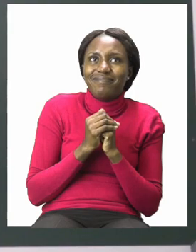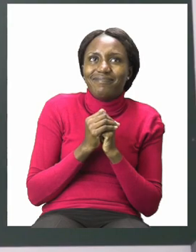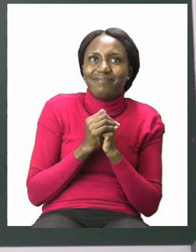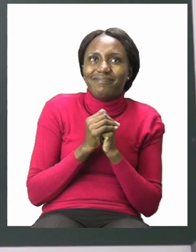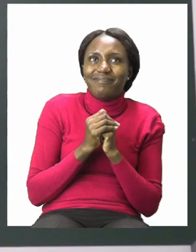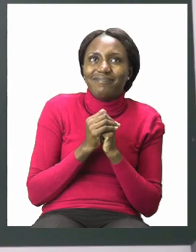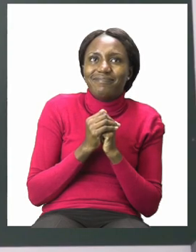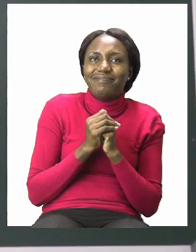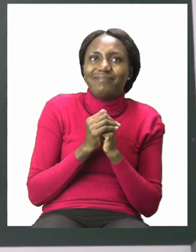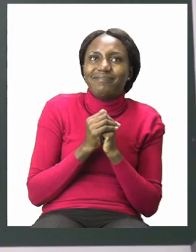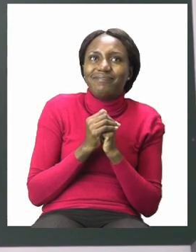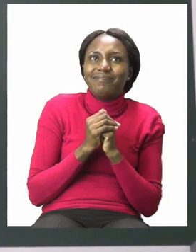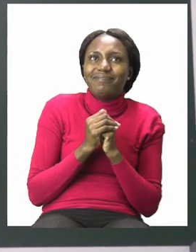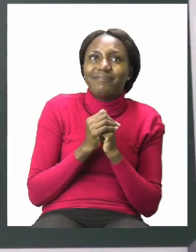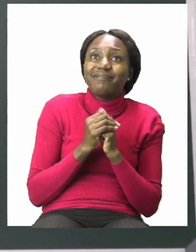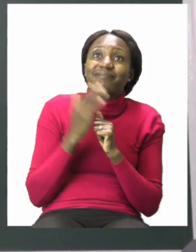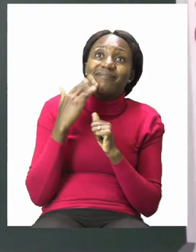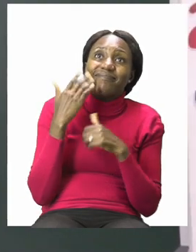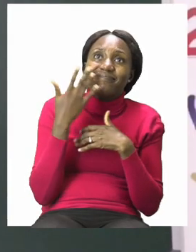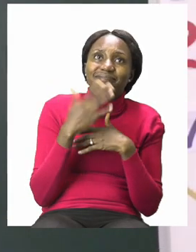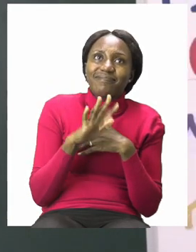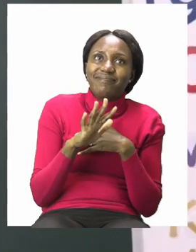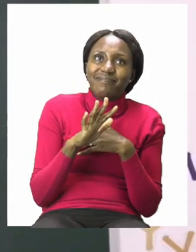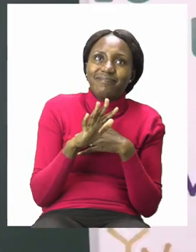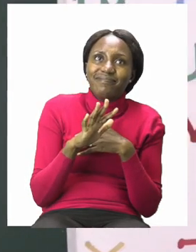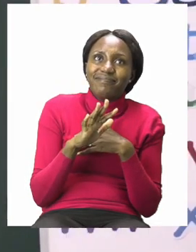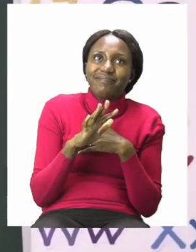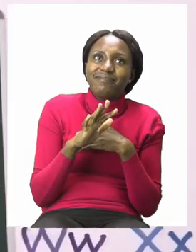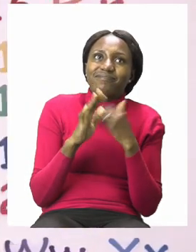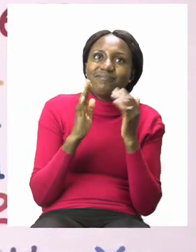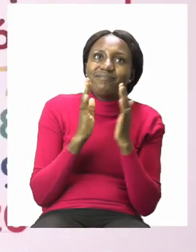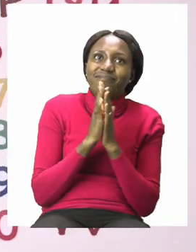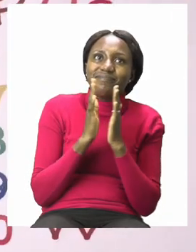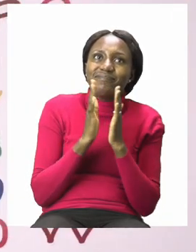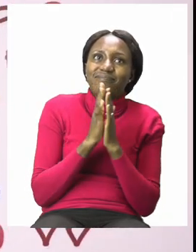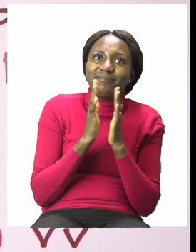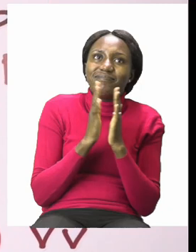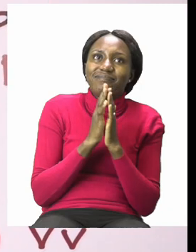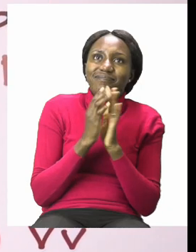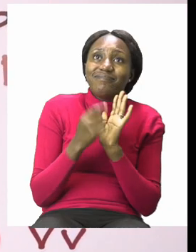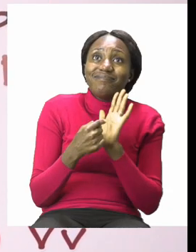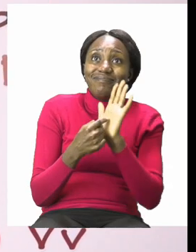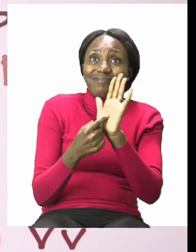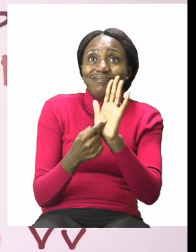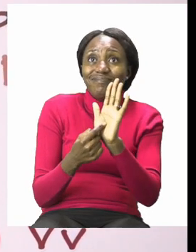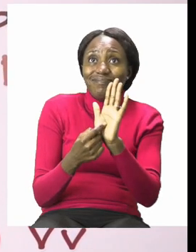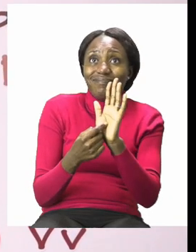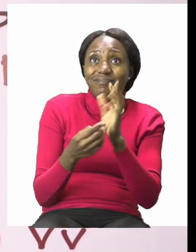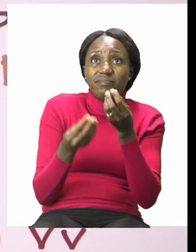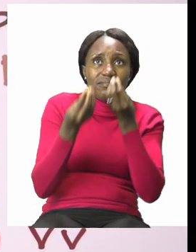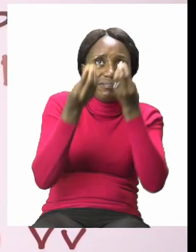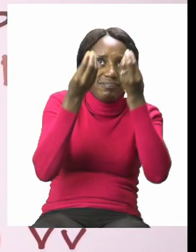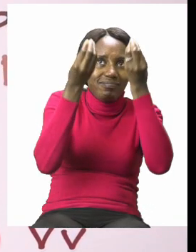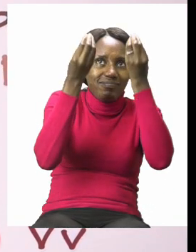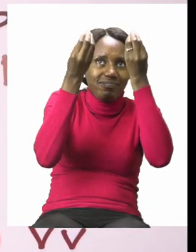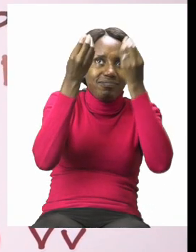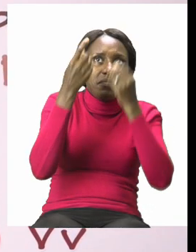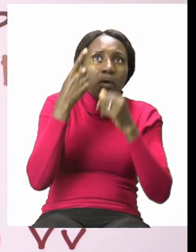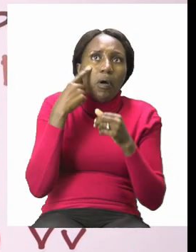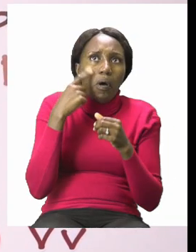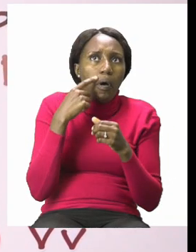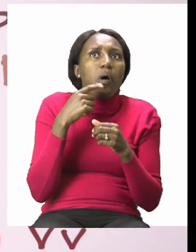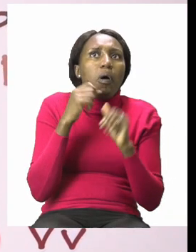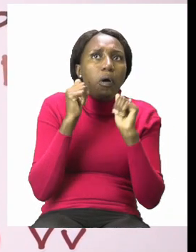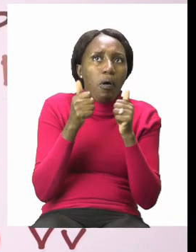interesting and when you are done I want you to please ask an adult to check so that you know you did the right thing.